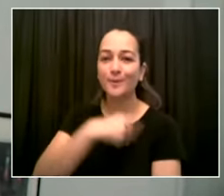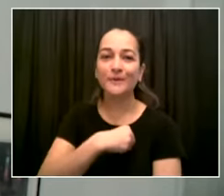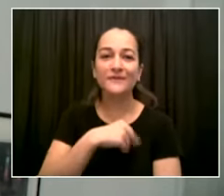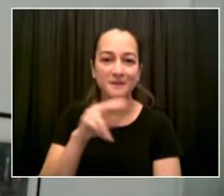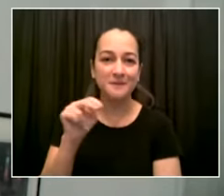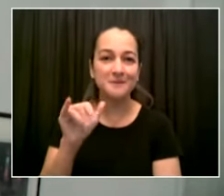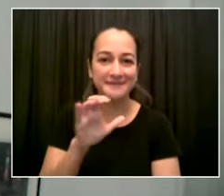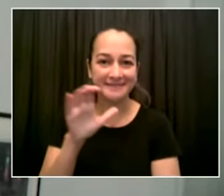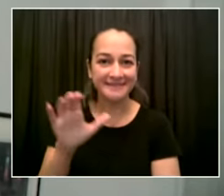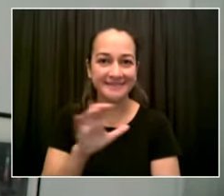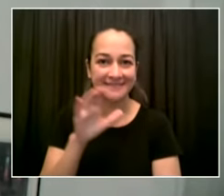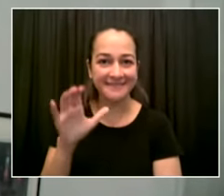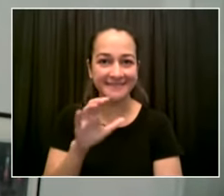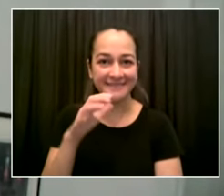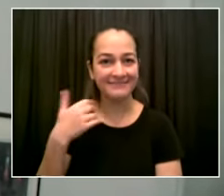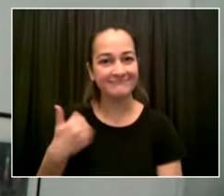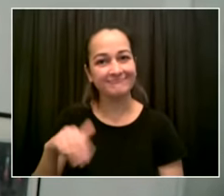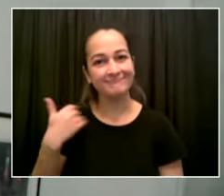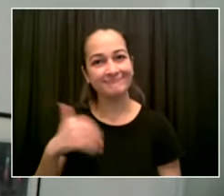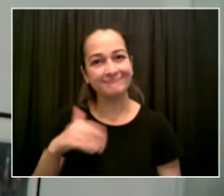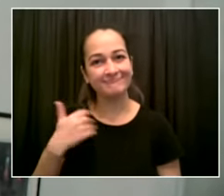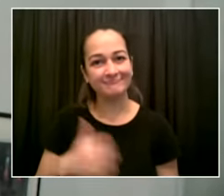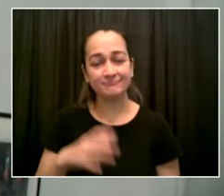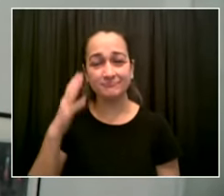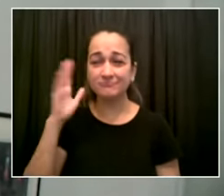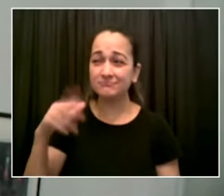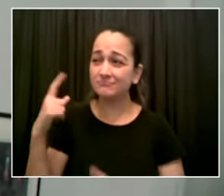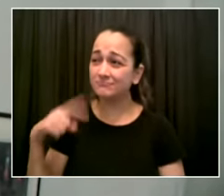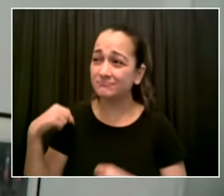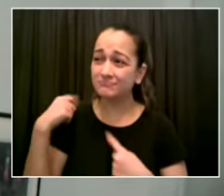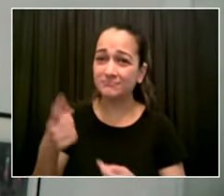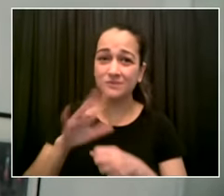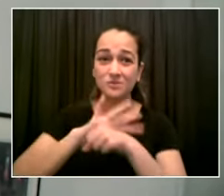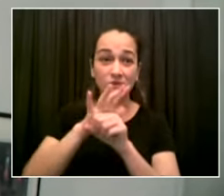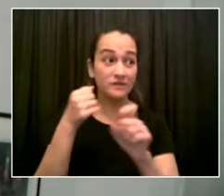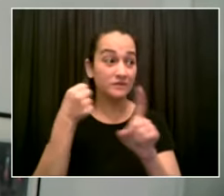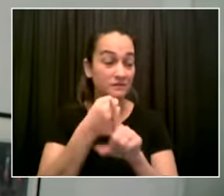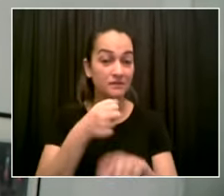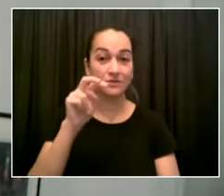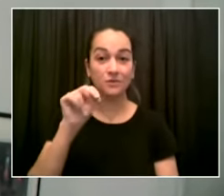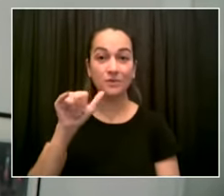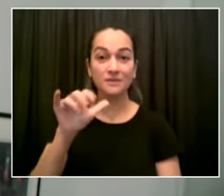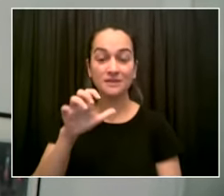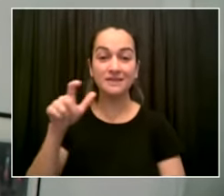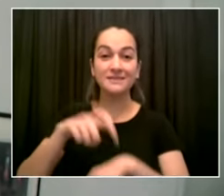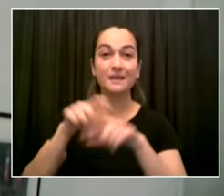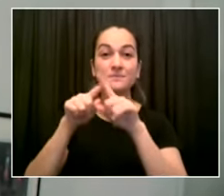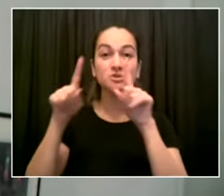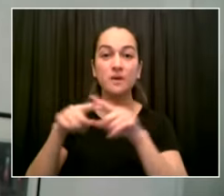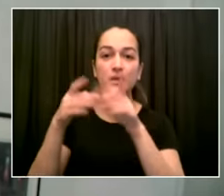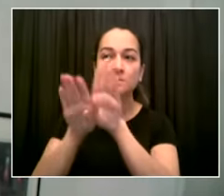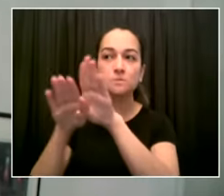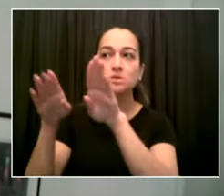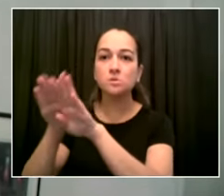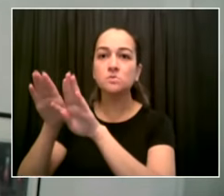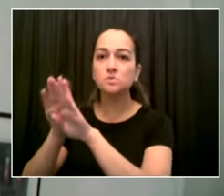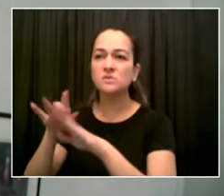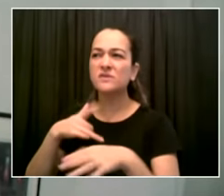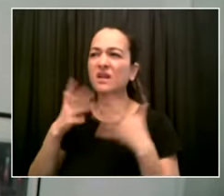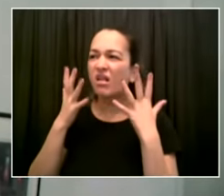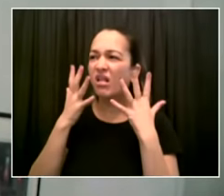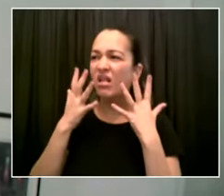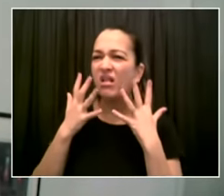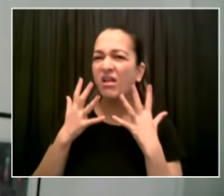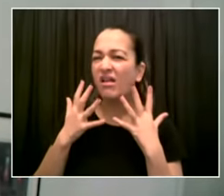recovery our staff was out here through the pandemic and this is a time when we're welcoming people back both